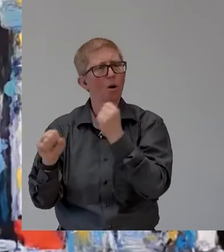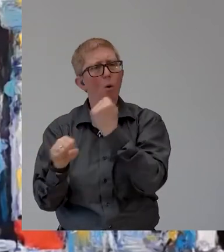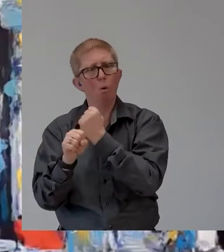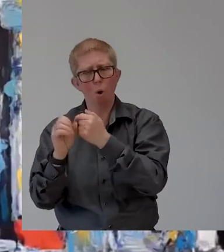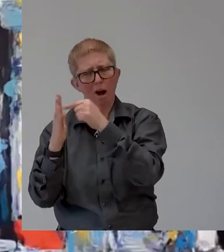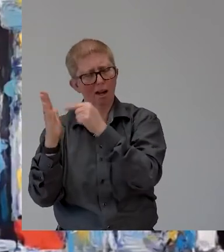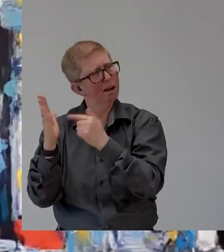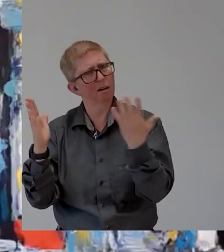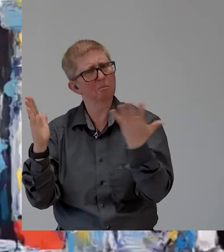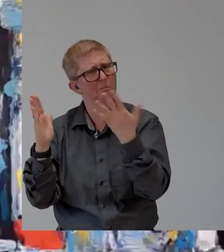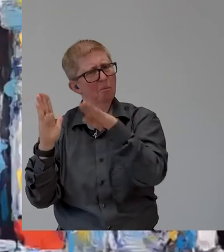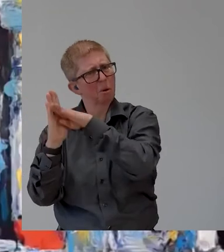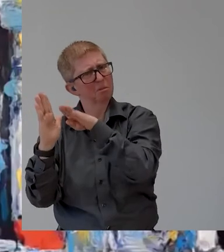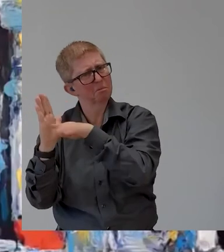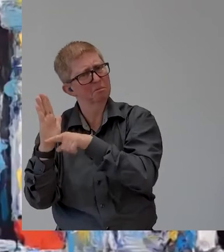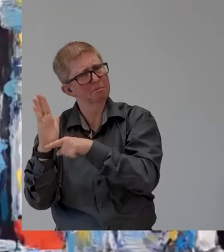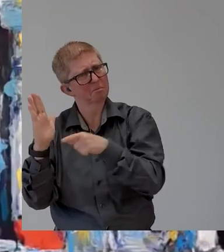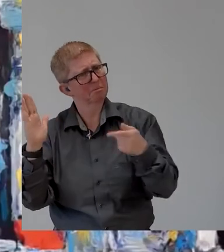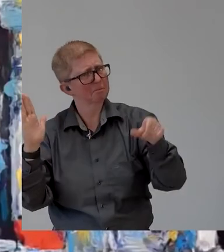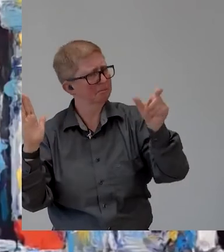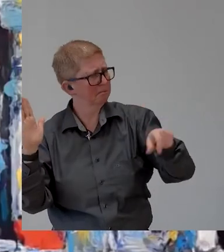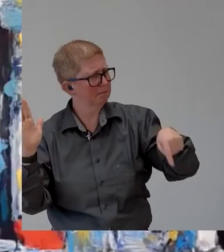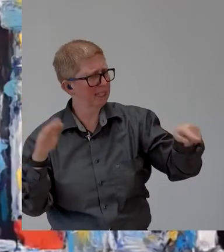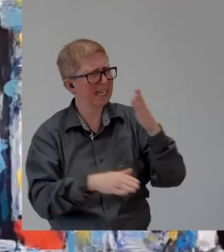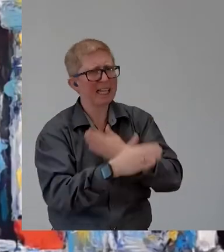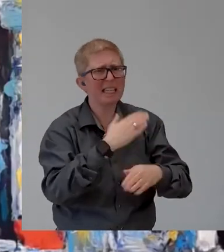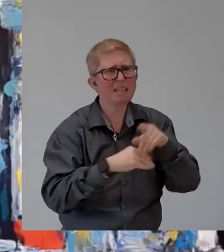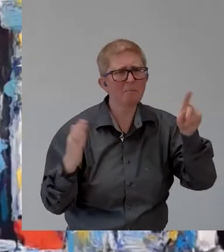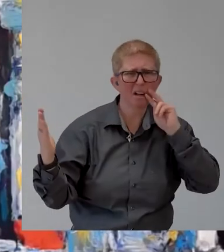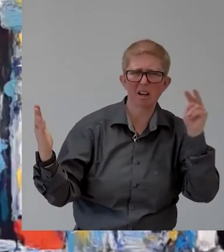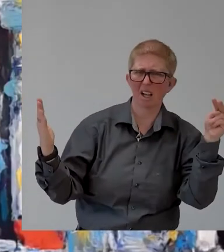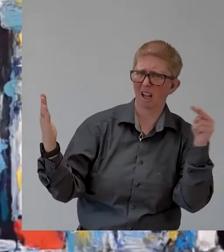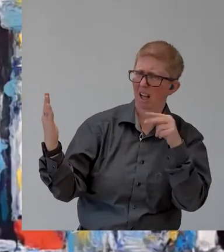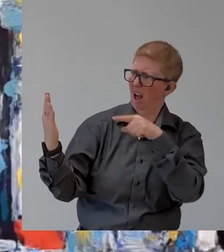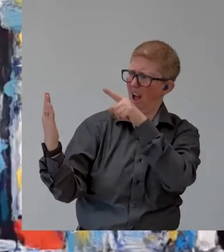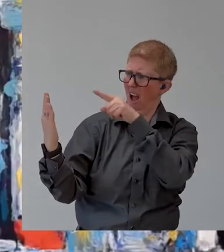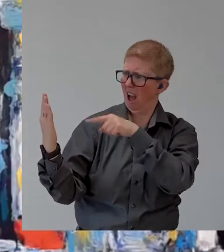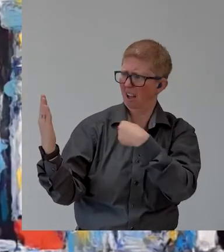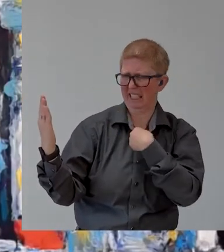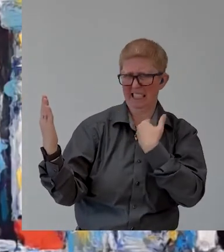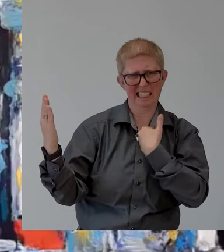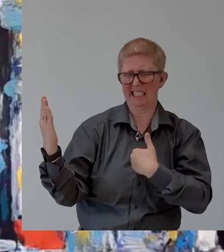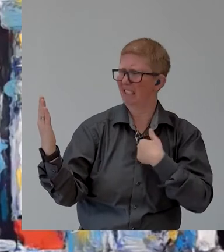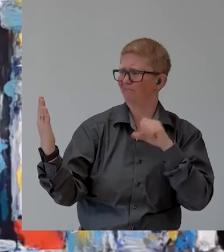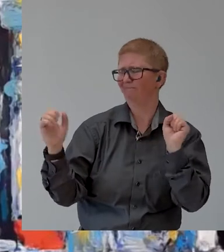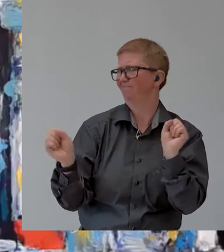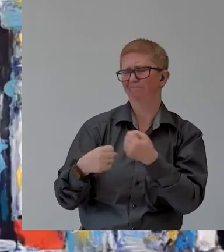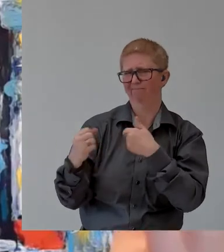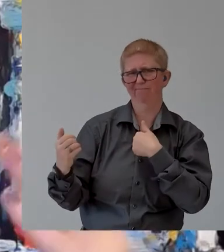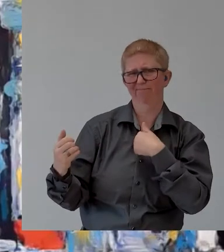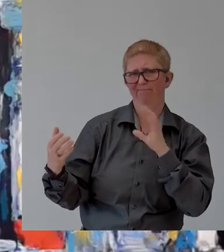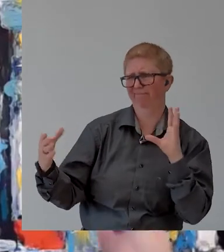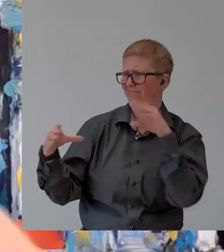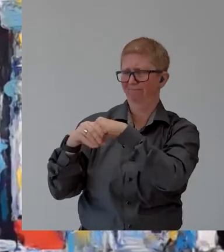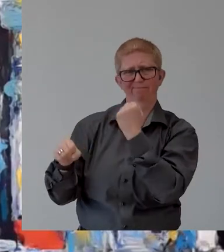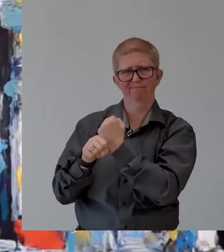being on the wish list of employers we should mention that even before looking for a job there's some kind of vicious cycle that i